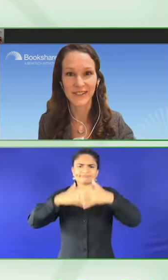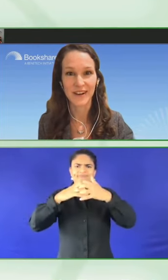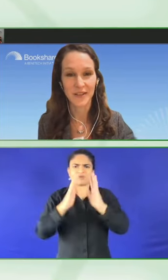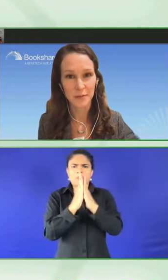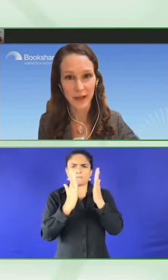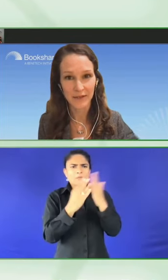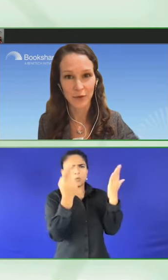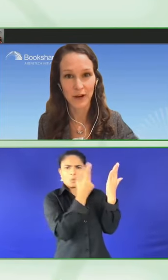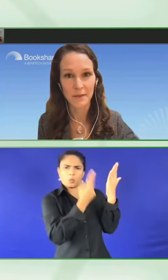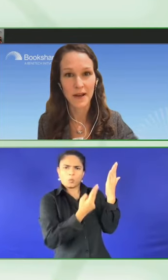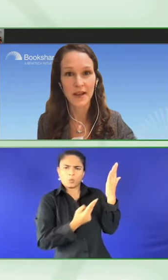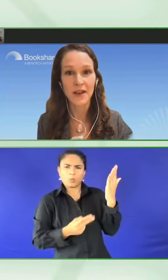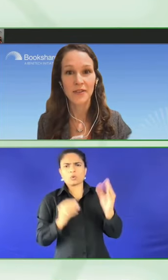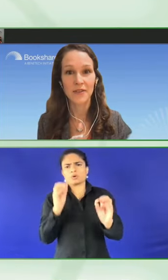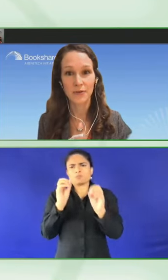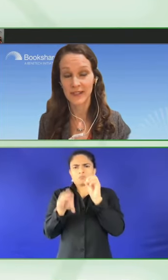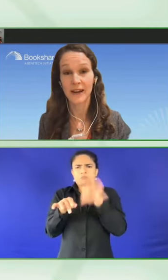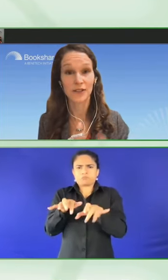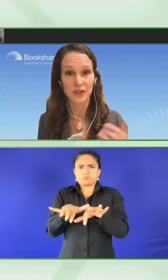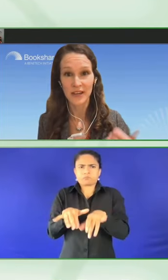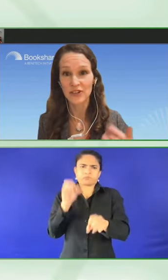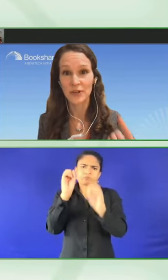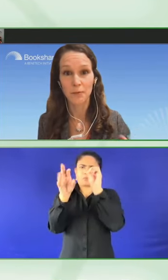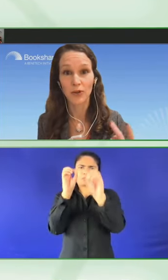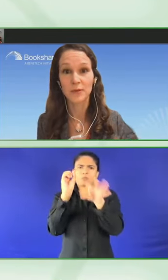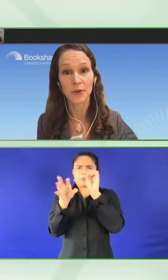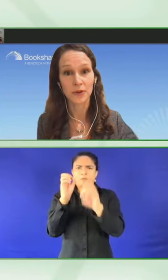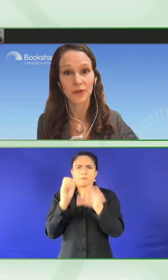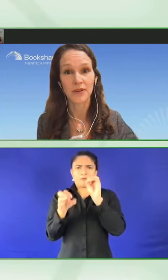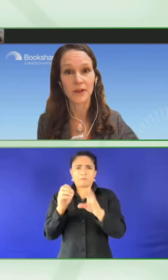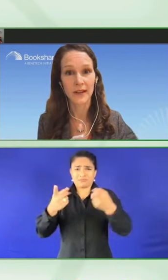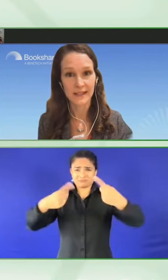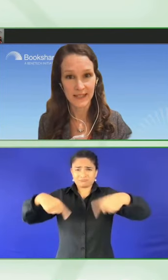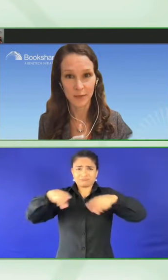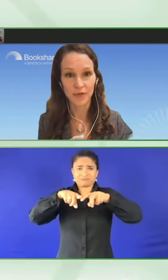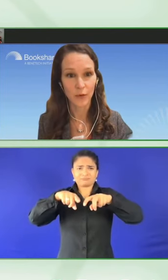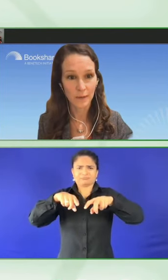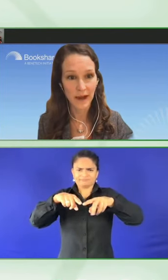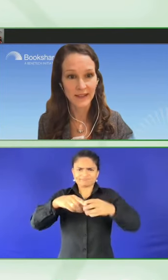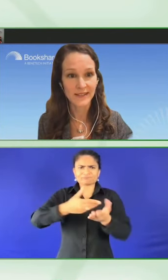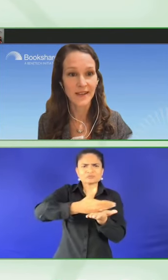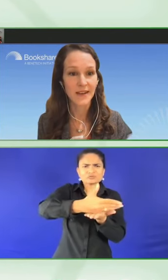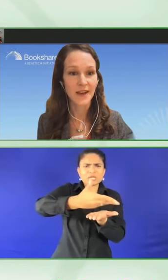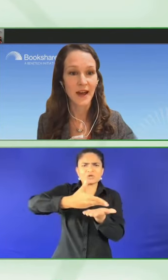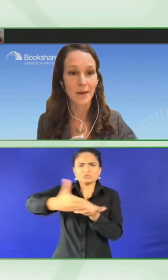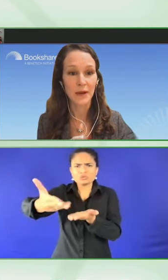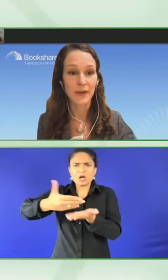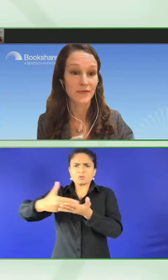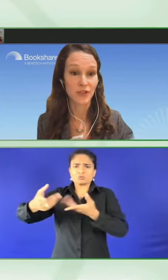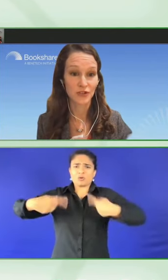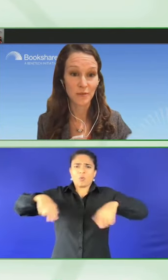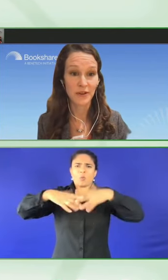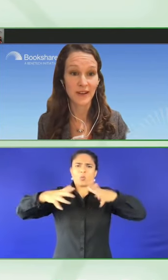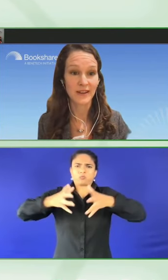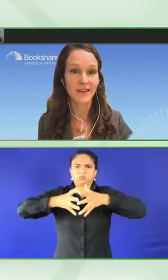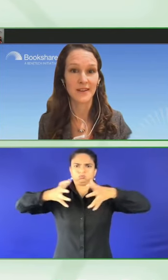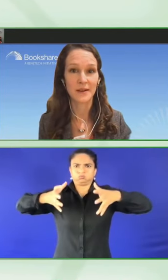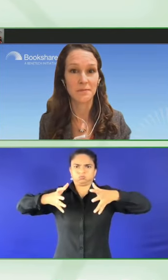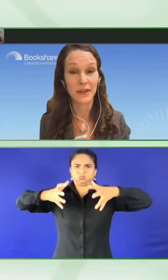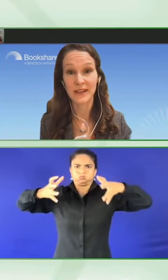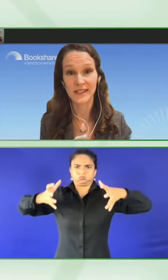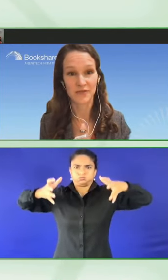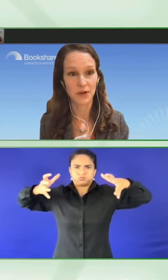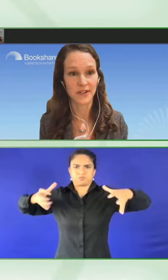titles on the platform. Those titles are each in multiple accessible formats. And we have distributed